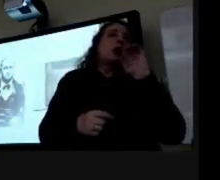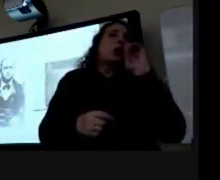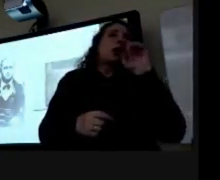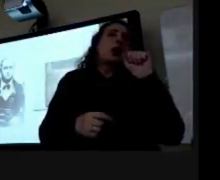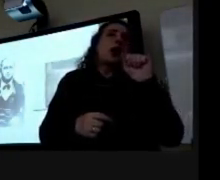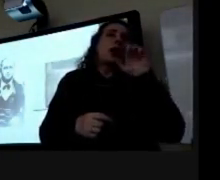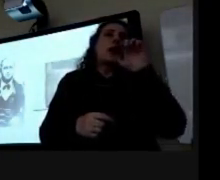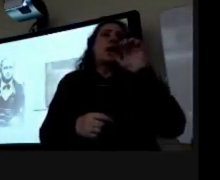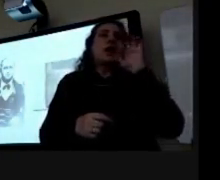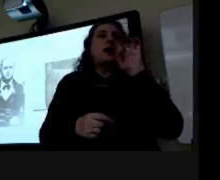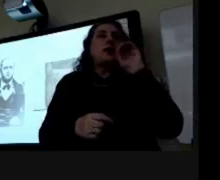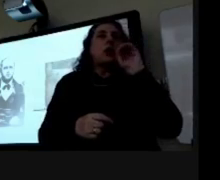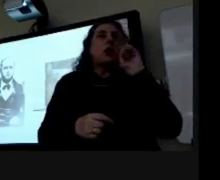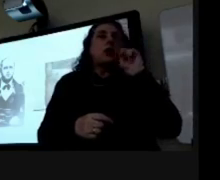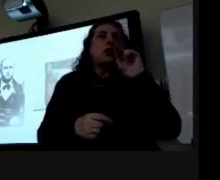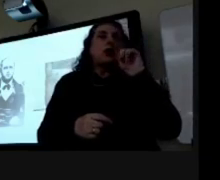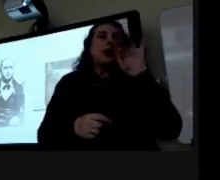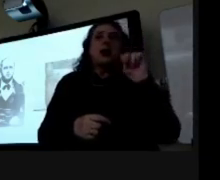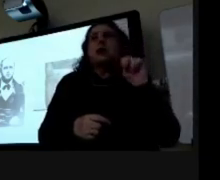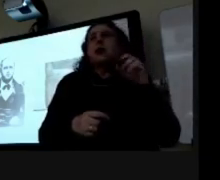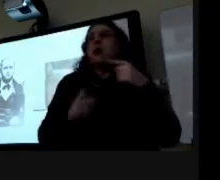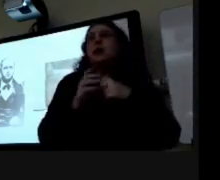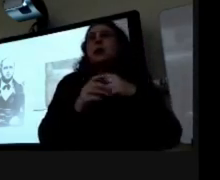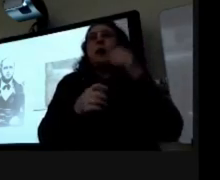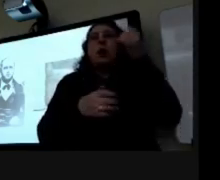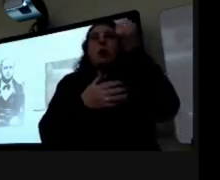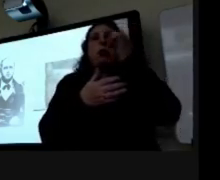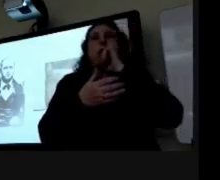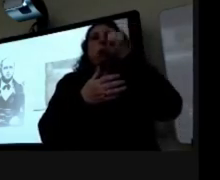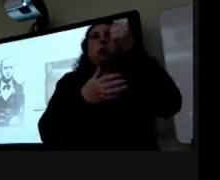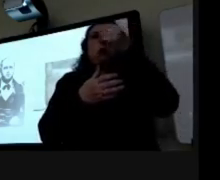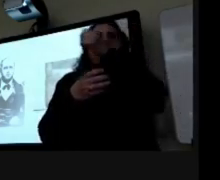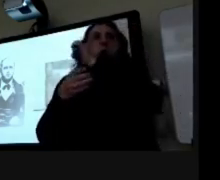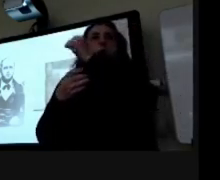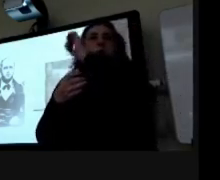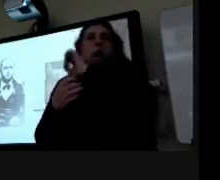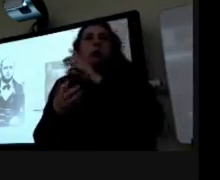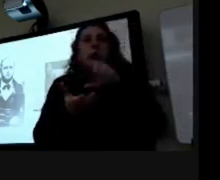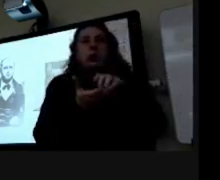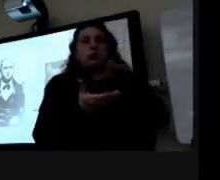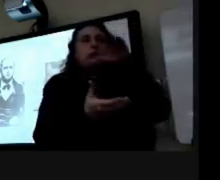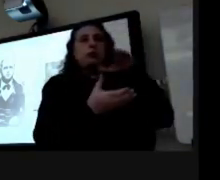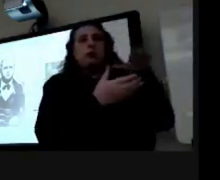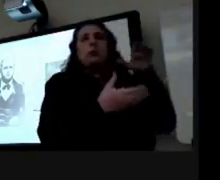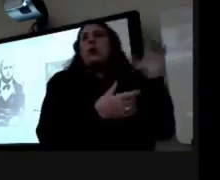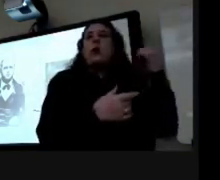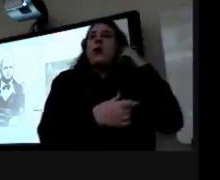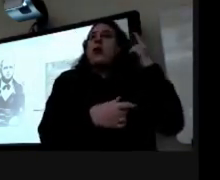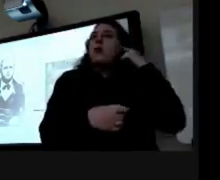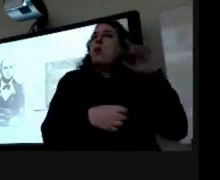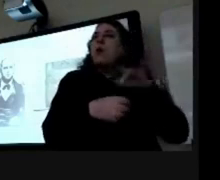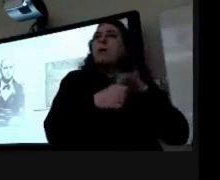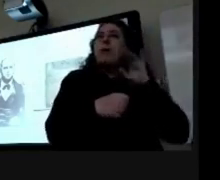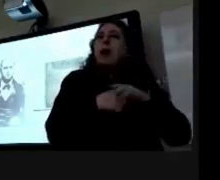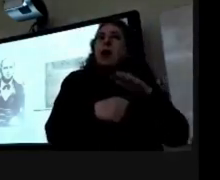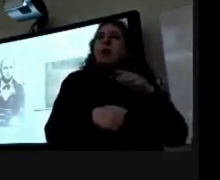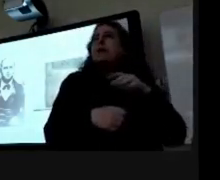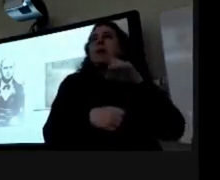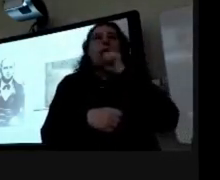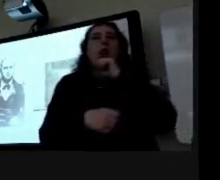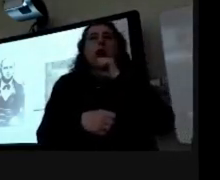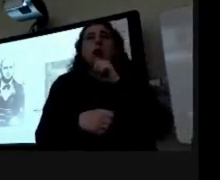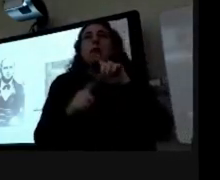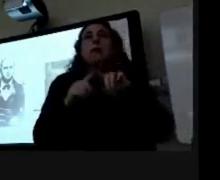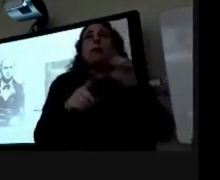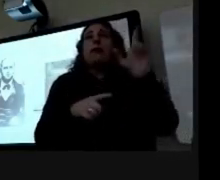yeah so we think of soda fountains today like you know coke and river floats and stuff like that but back then it